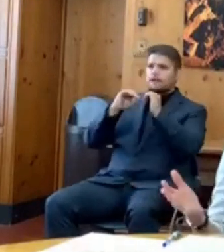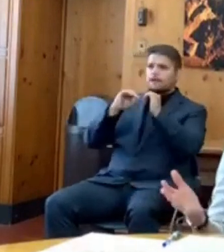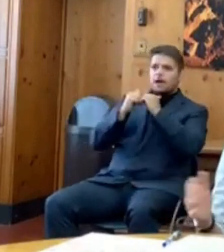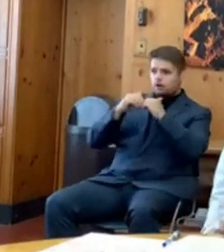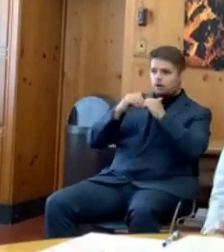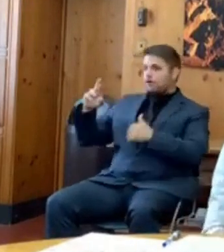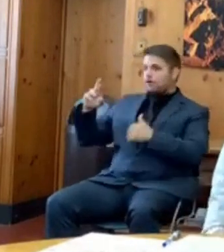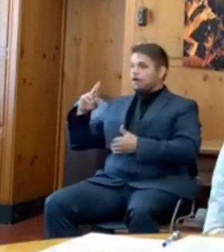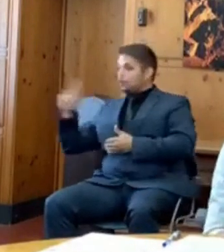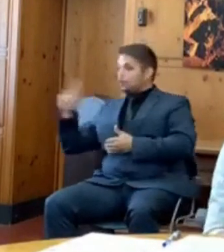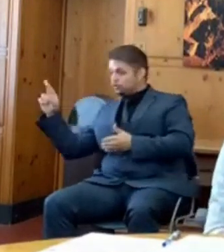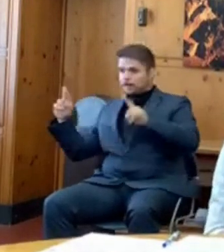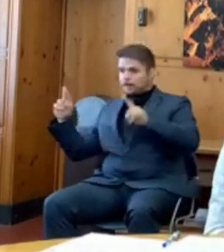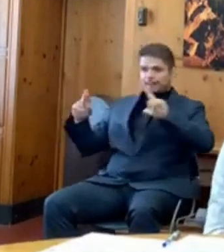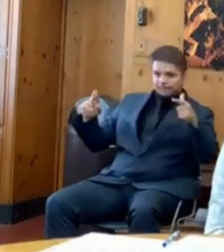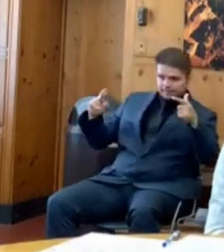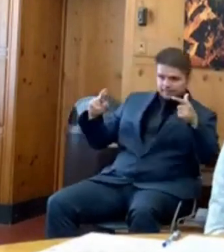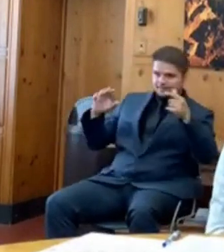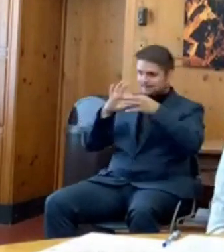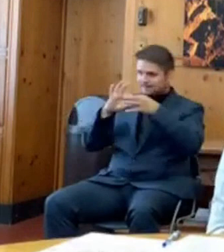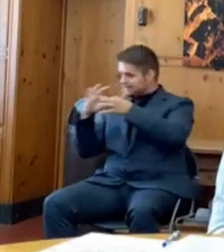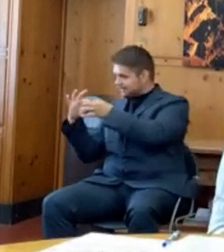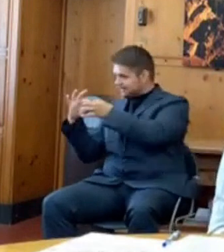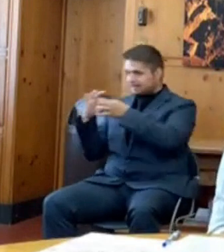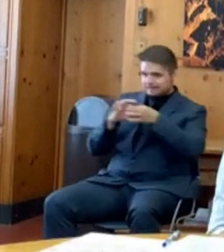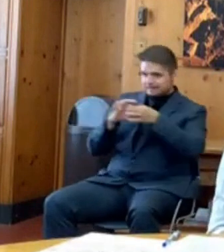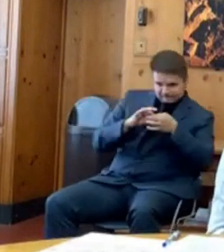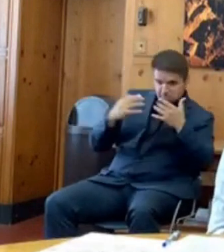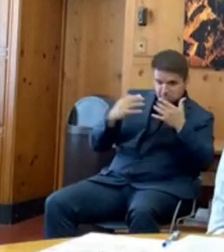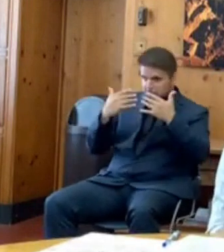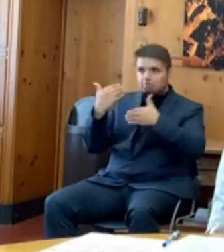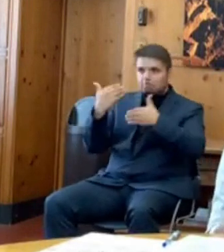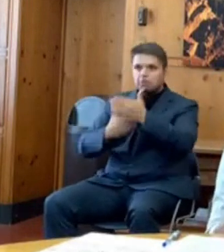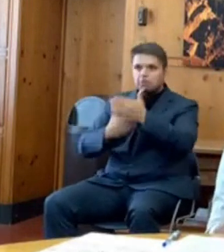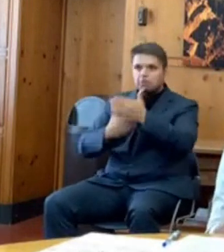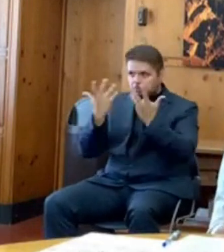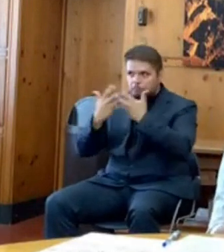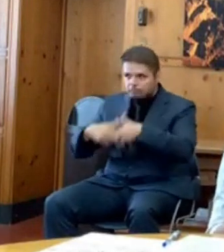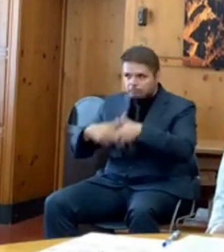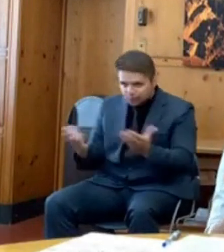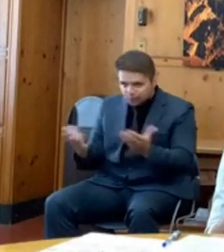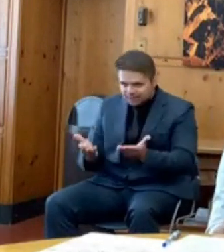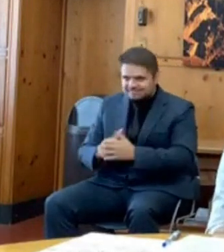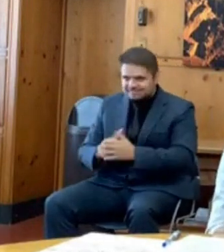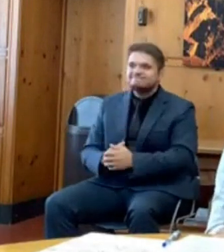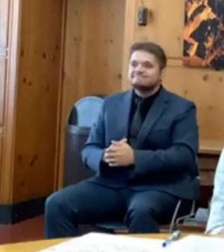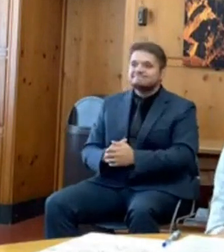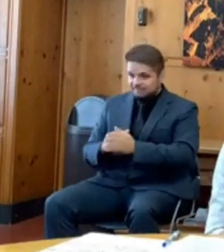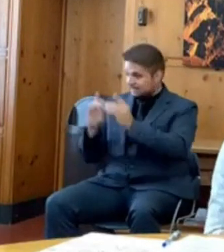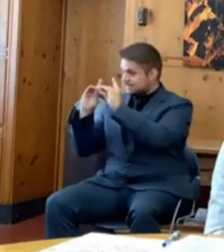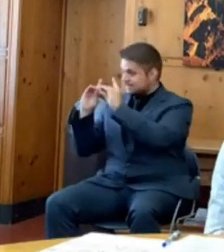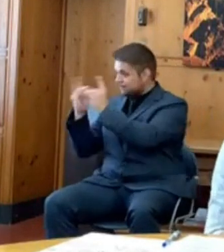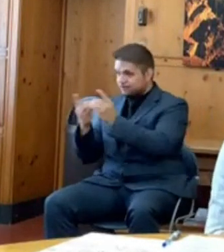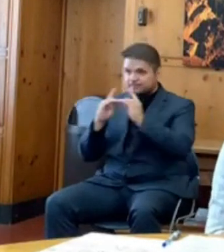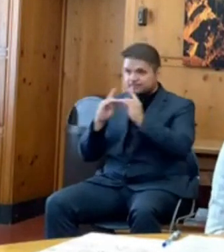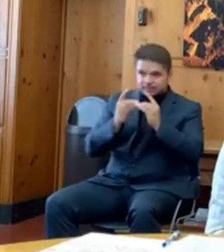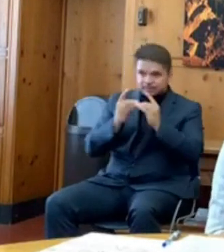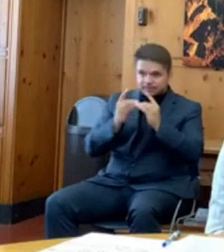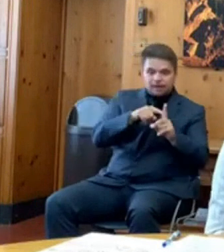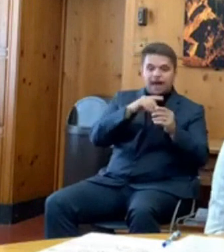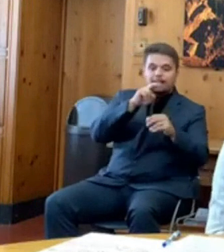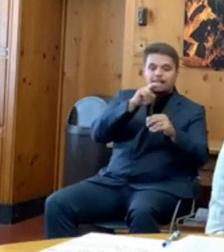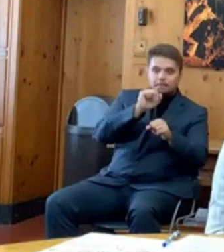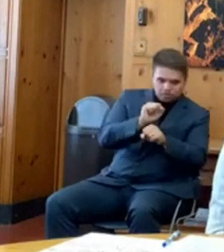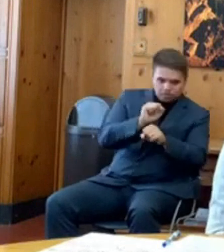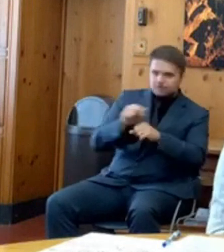Now, the Revenue Department and the Employment Department will be able to share data so that benefit claims can be processed